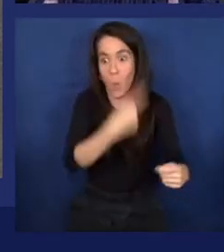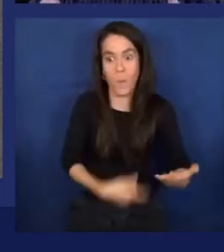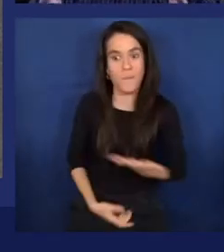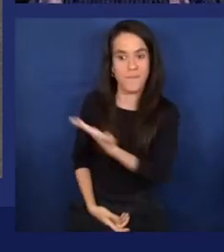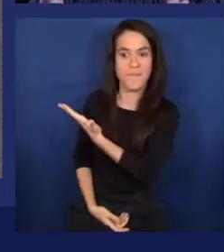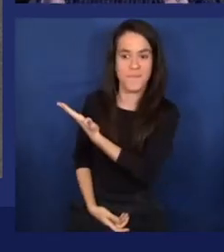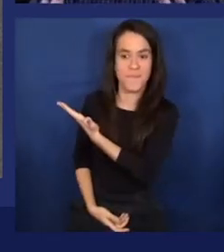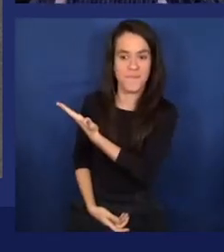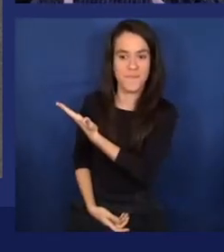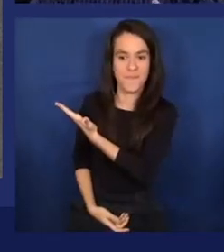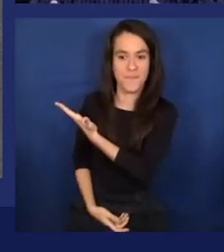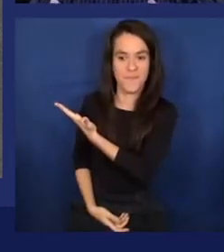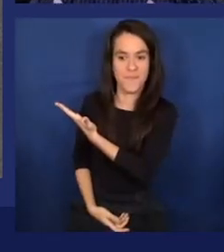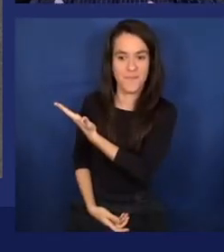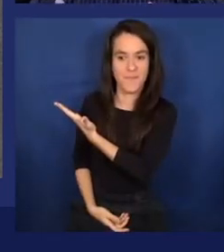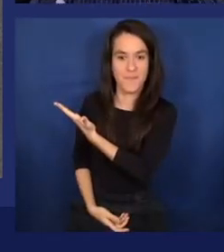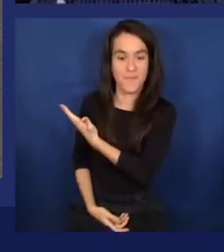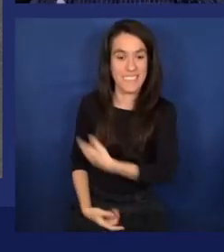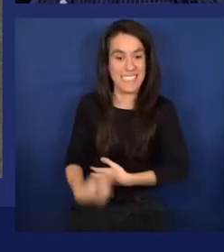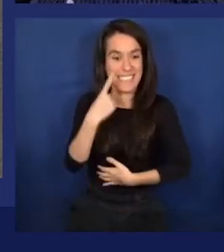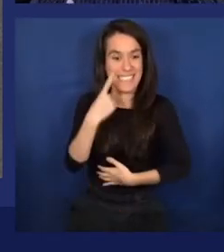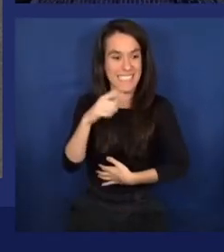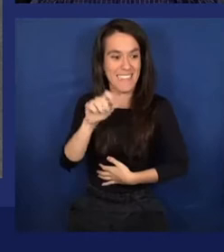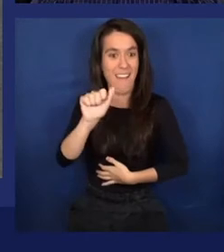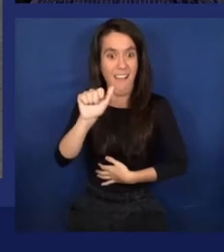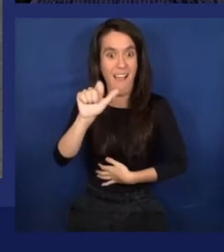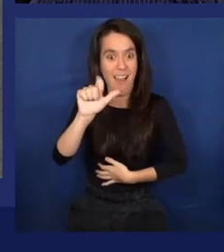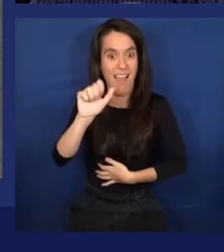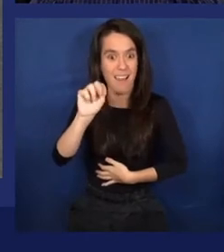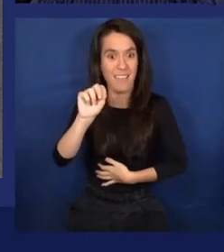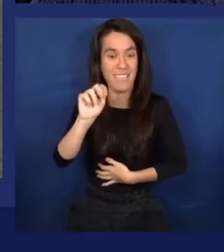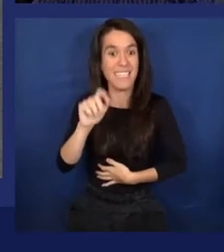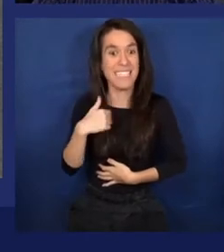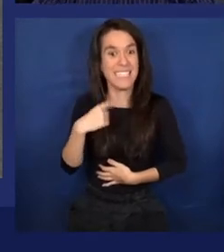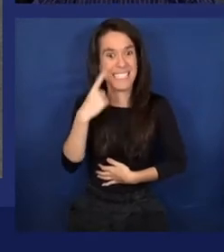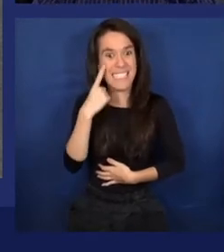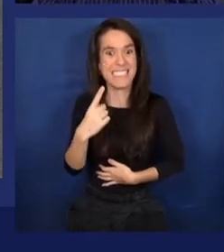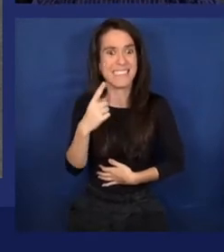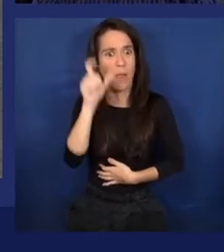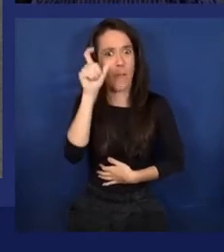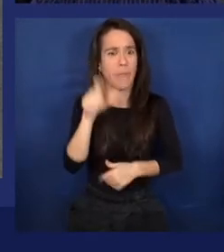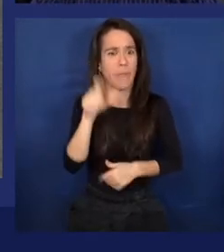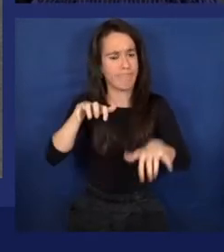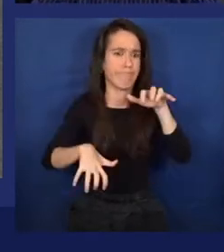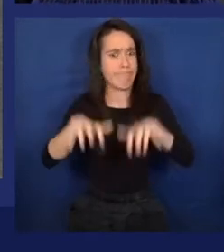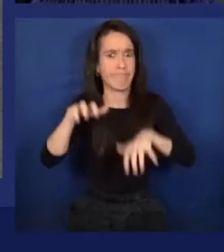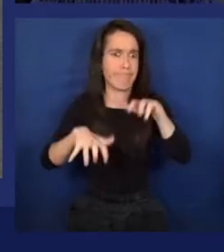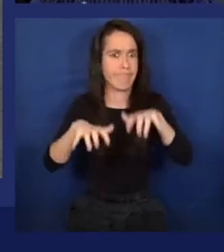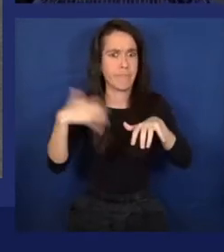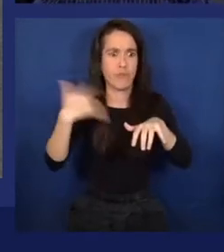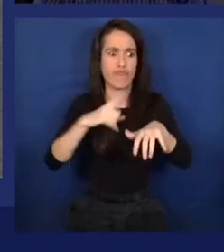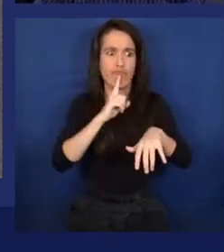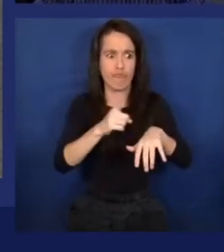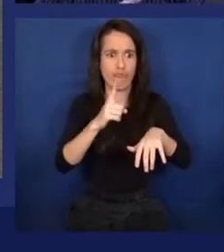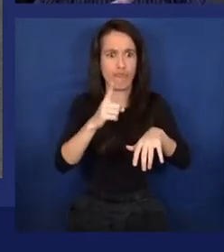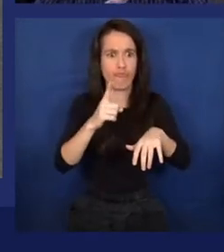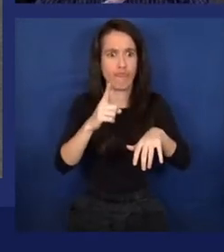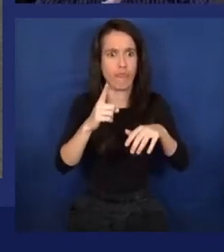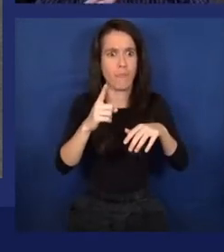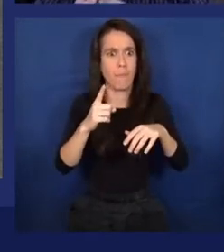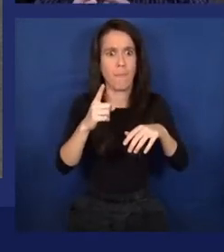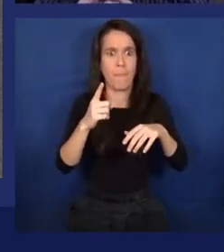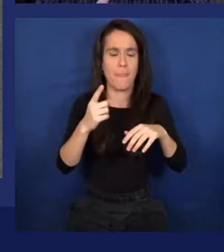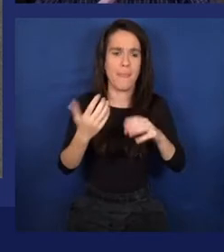is not the only person behind modern computing, but he's one of the principal people. And he did not coin the Turing artificial